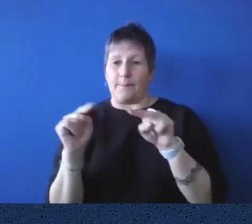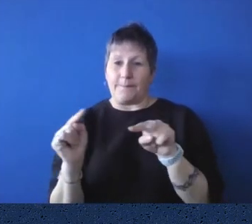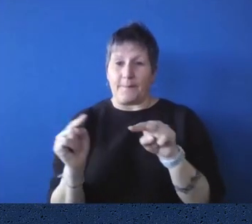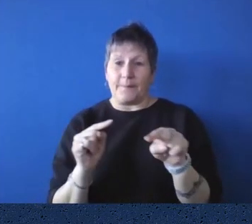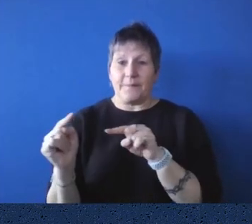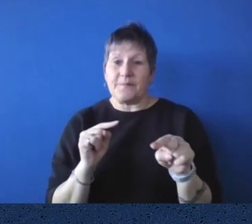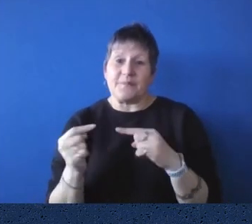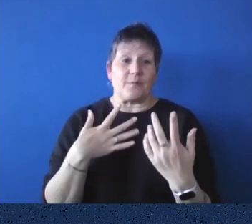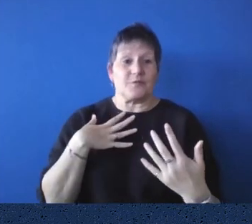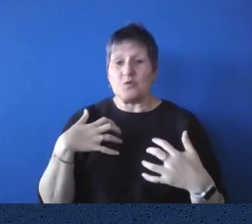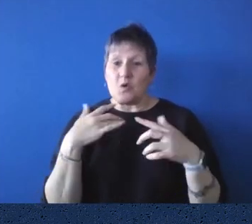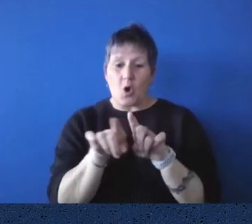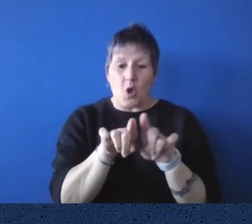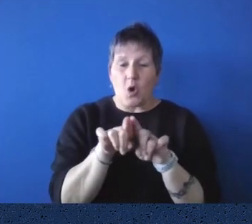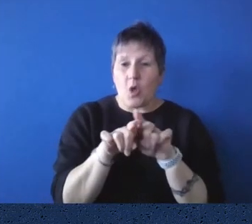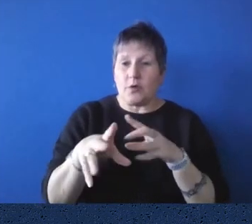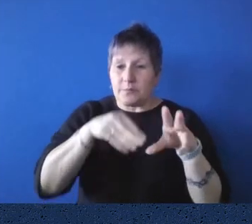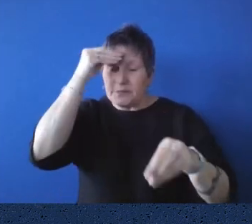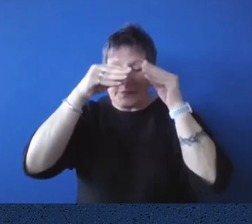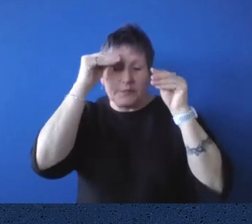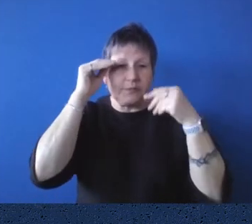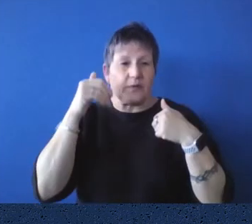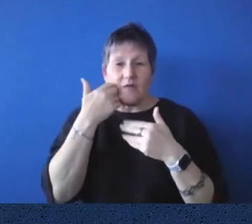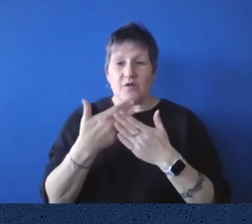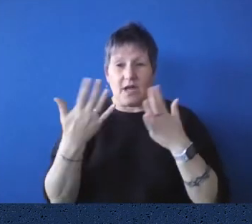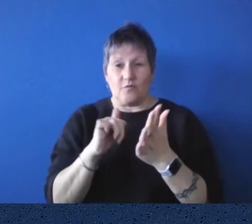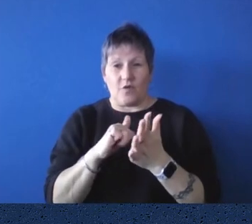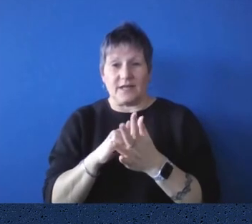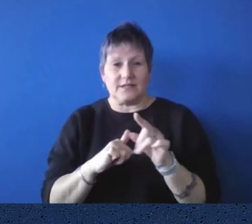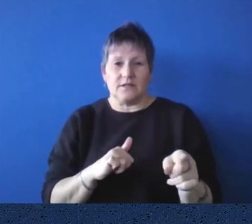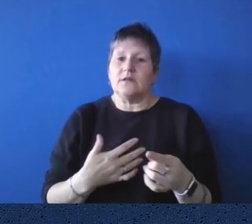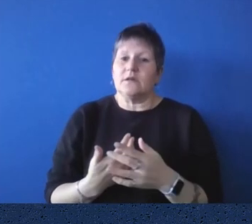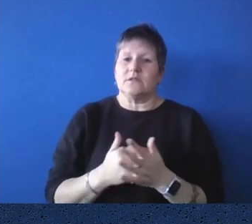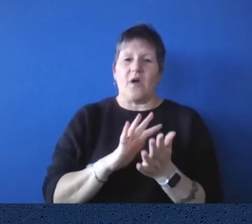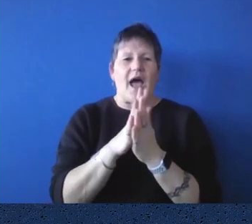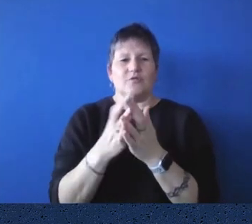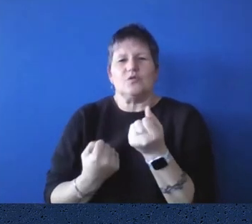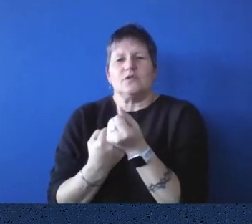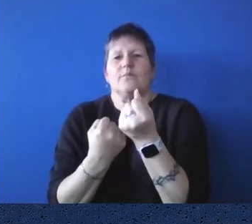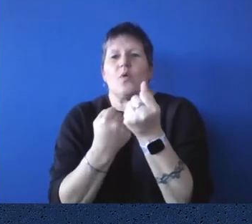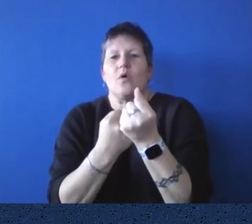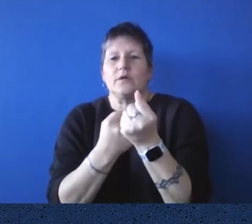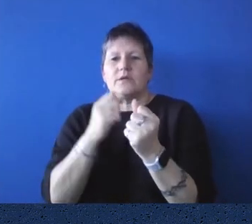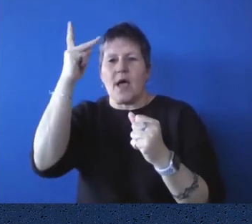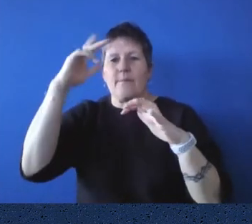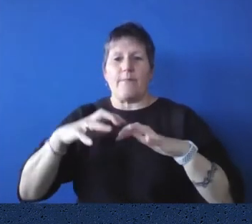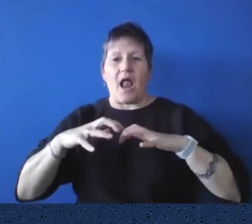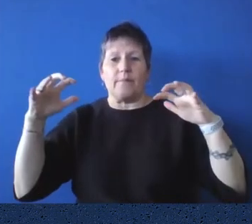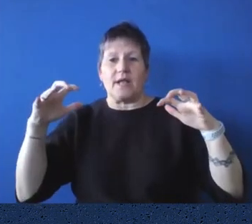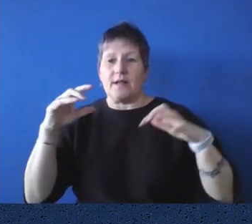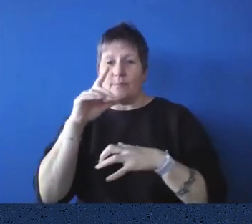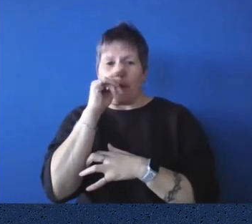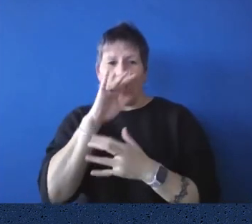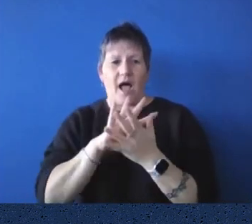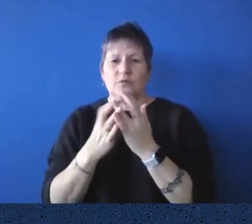institution. What are some of the things that you do in order to support the work of the parliament? Well, apart from the members, we have, um,